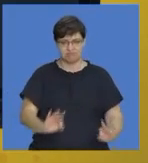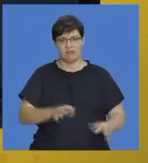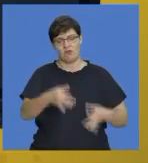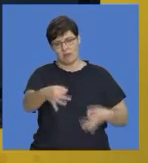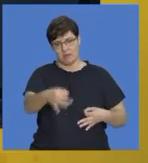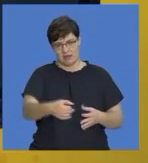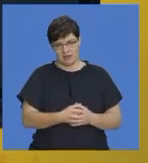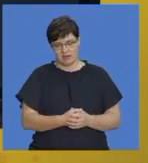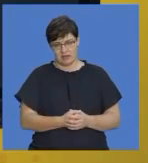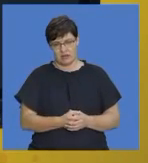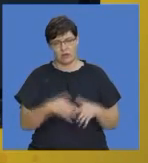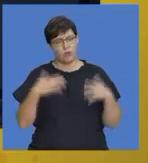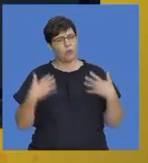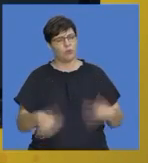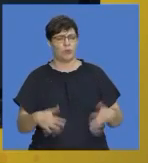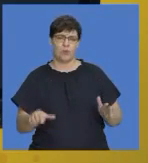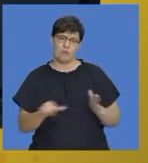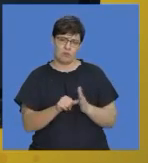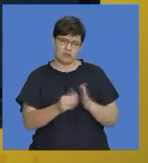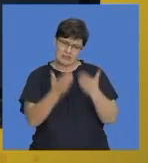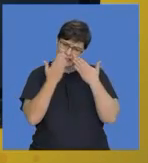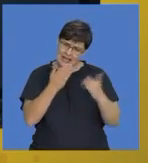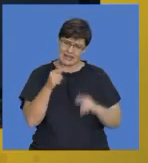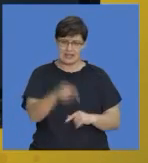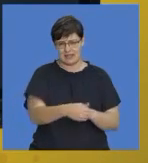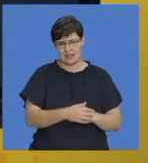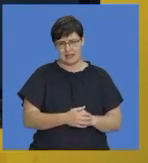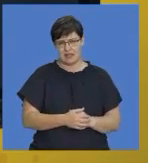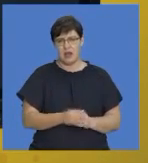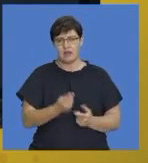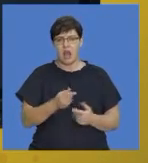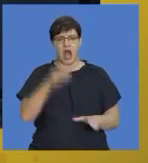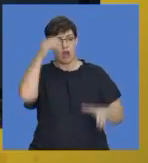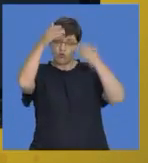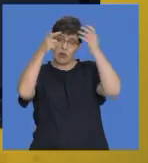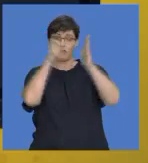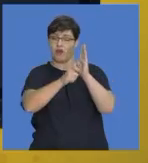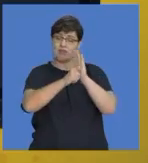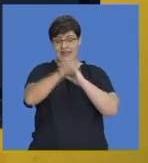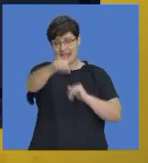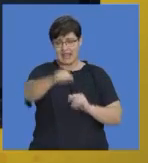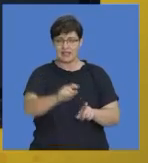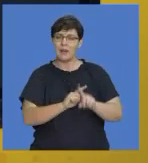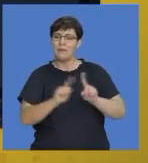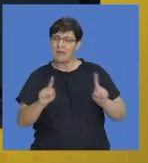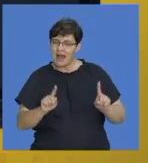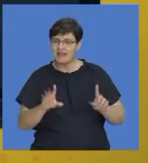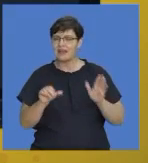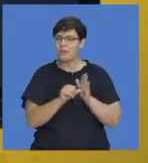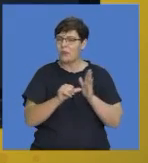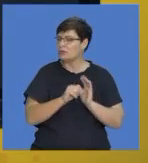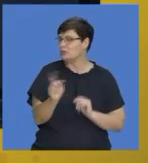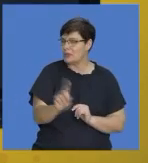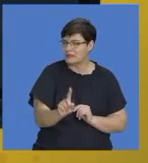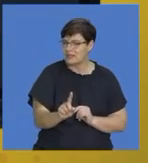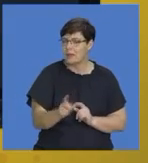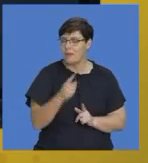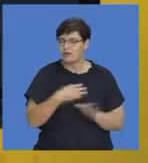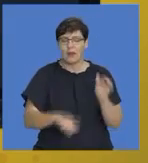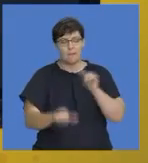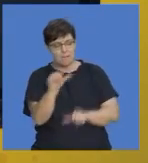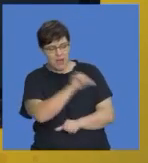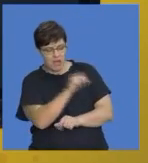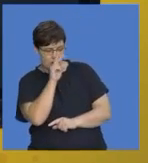to study for this paper it may be a creative writing paper but it is important for you to go back and look at formats and structure